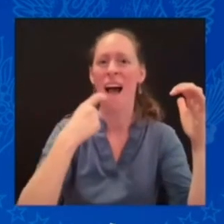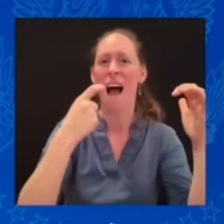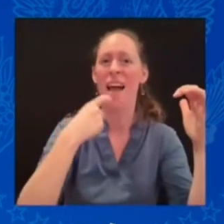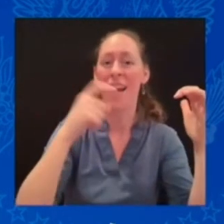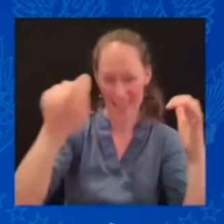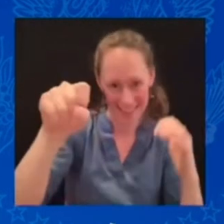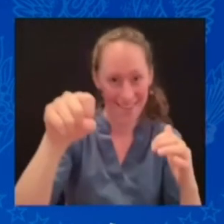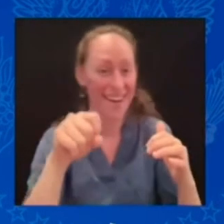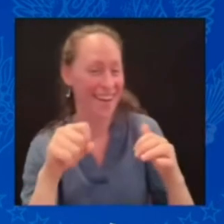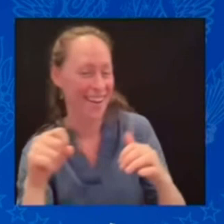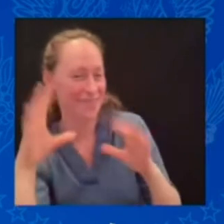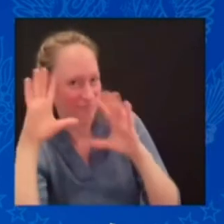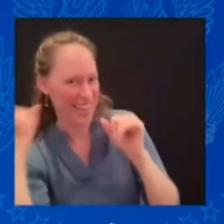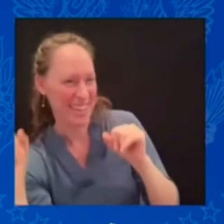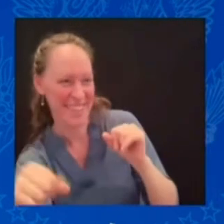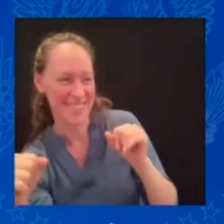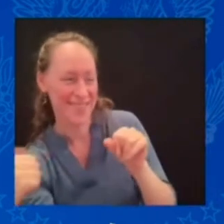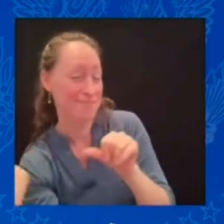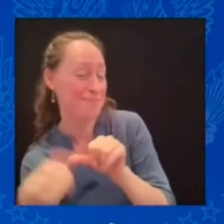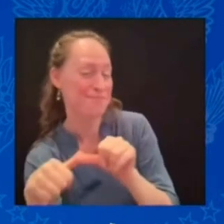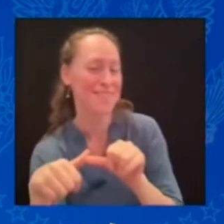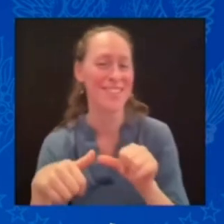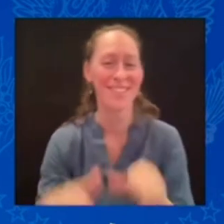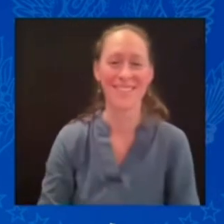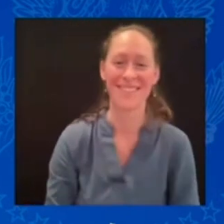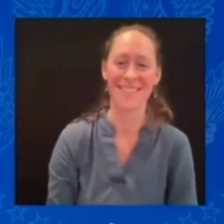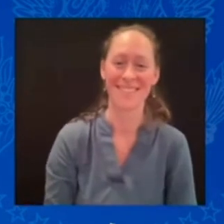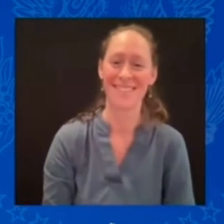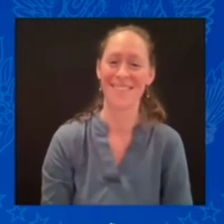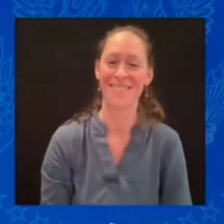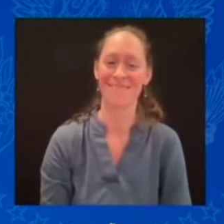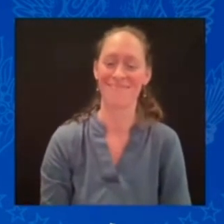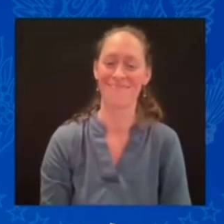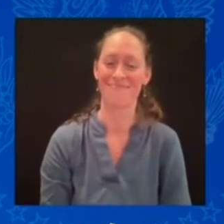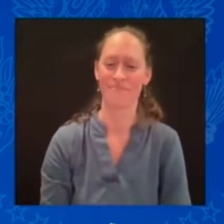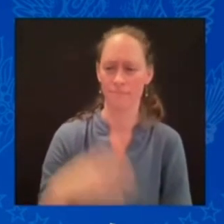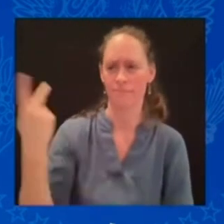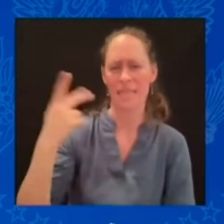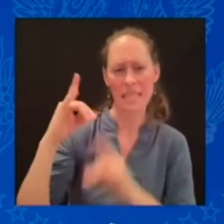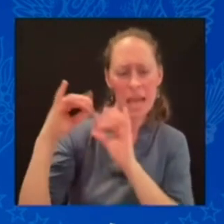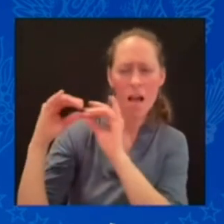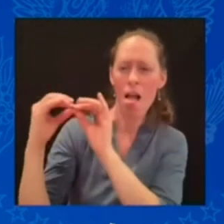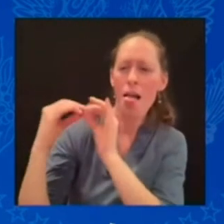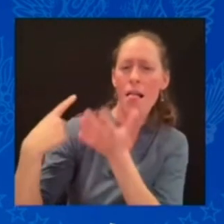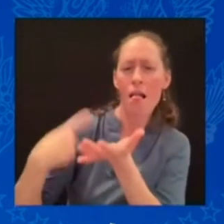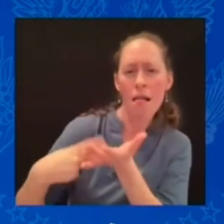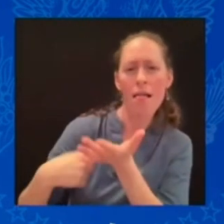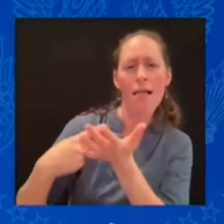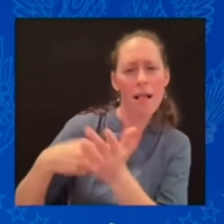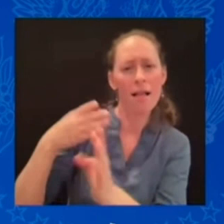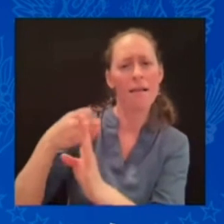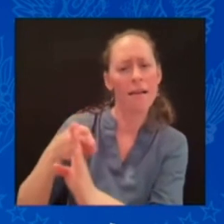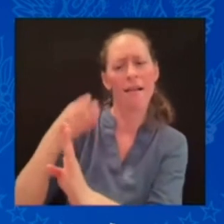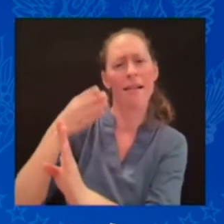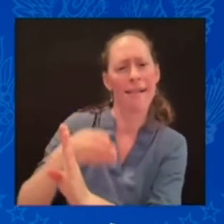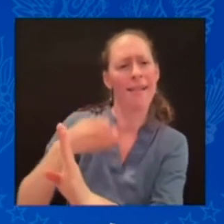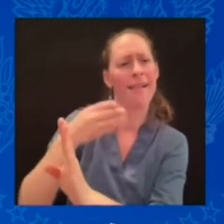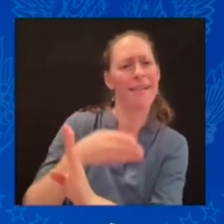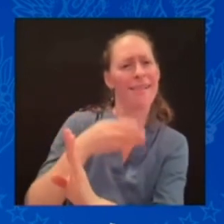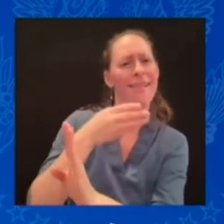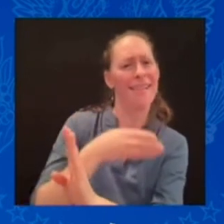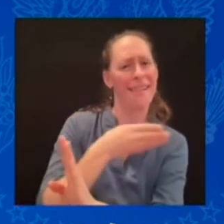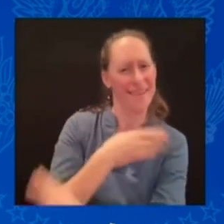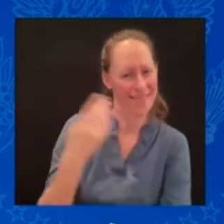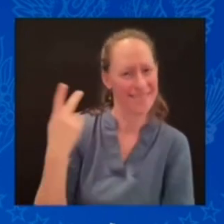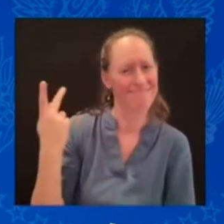last couple of years. I want to once again thank you for the strong support you have given all the